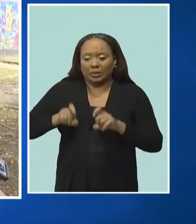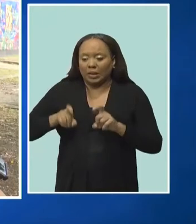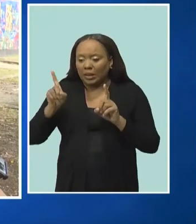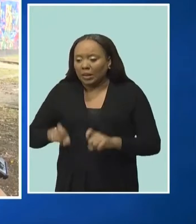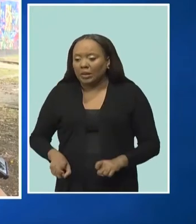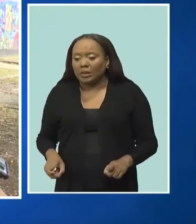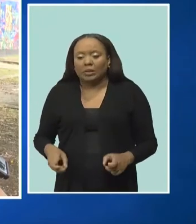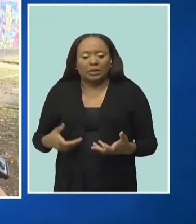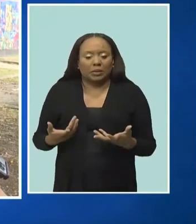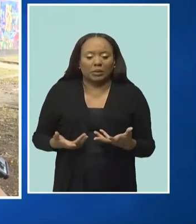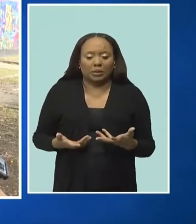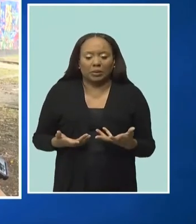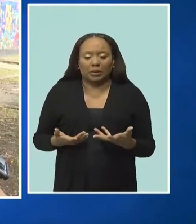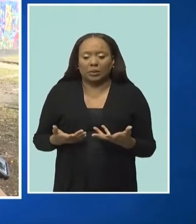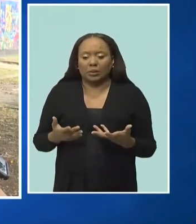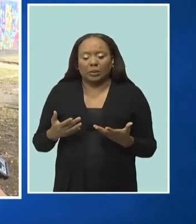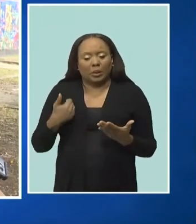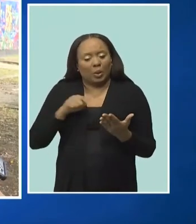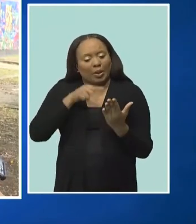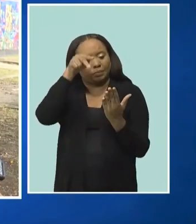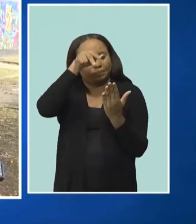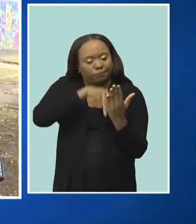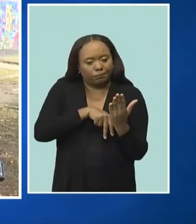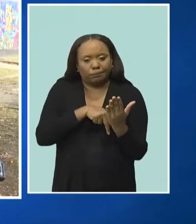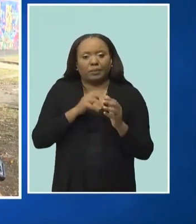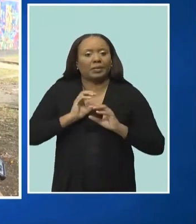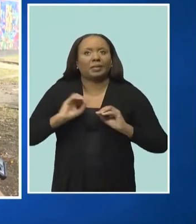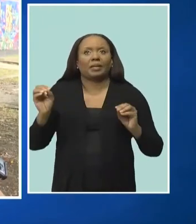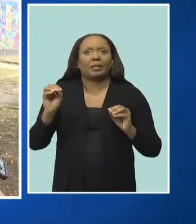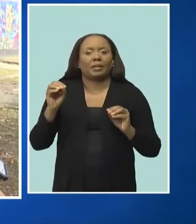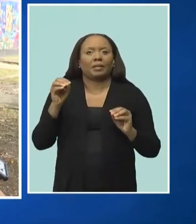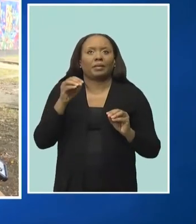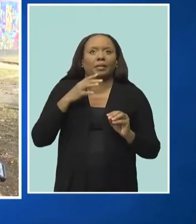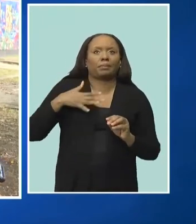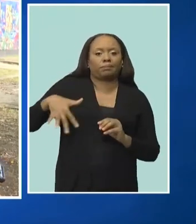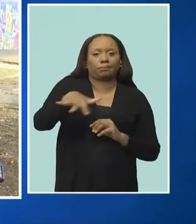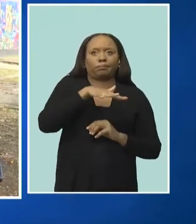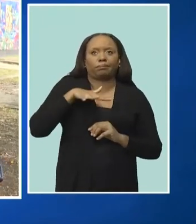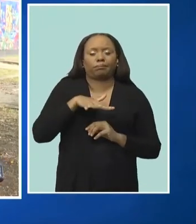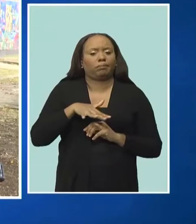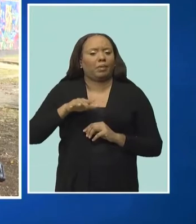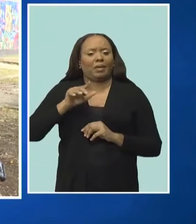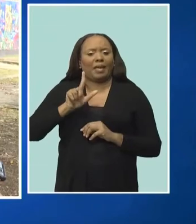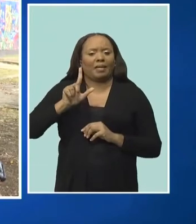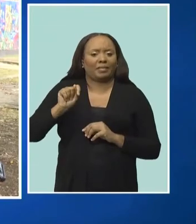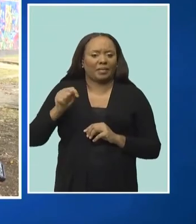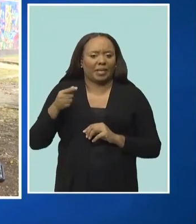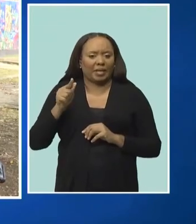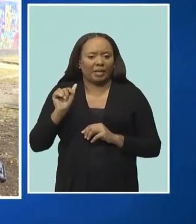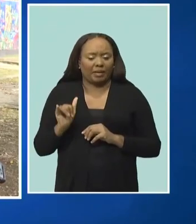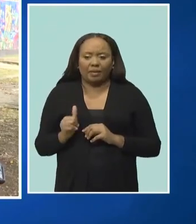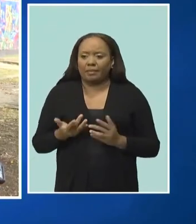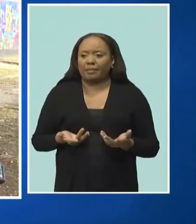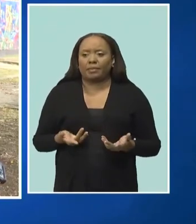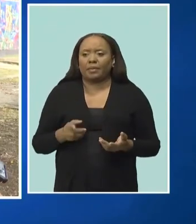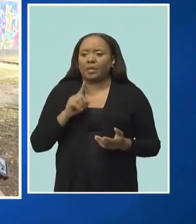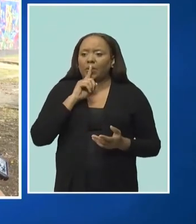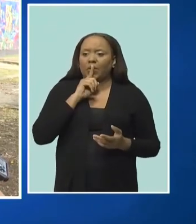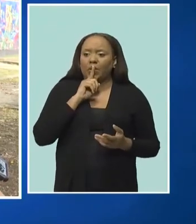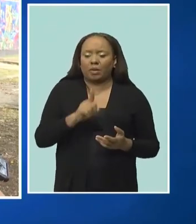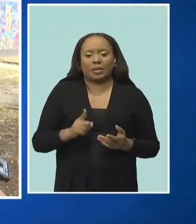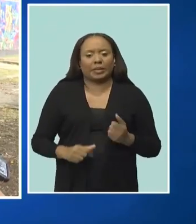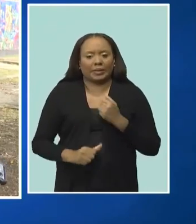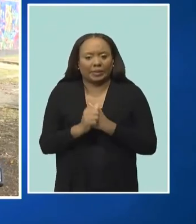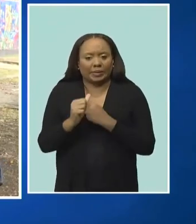nothing in the atmosphere at the LT Gay Memorial Primary School at present that could be hazardous